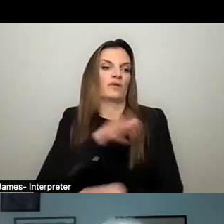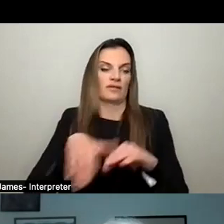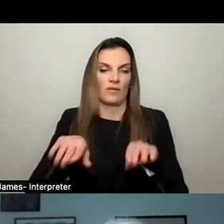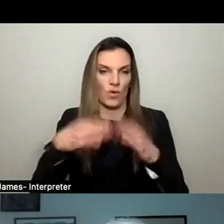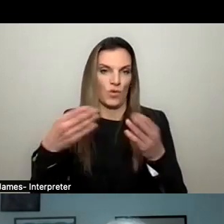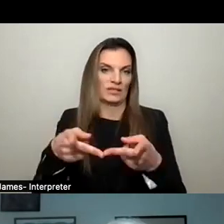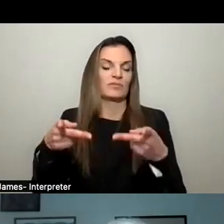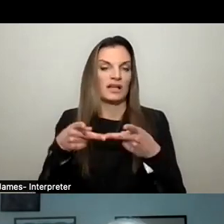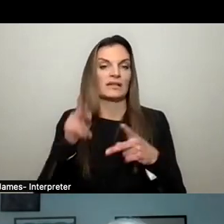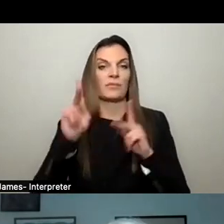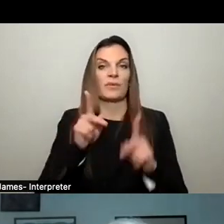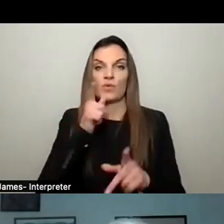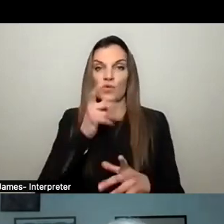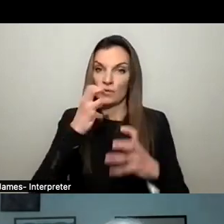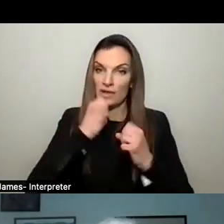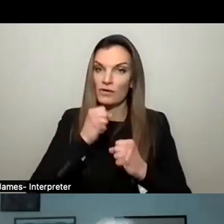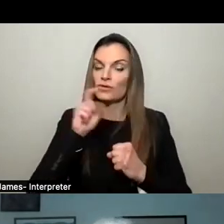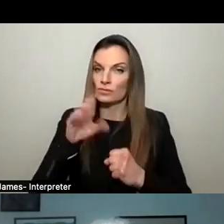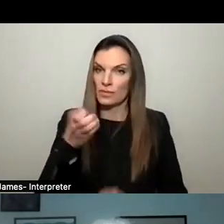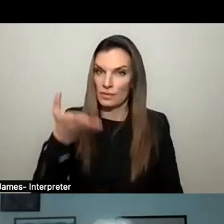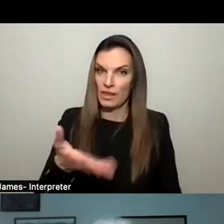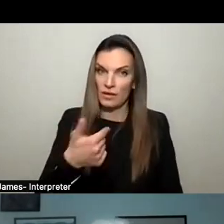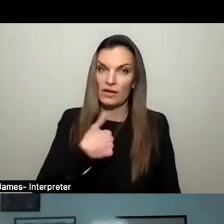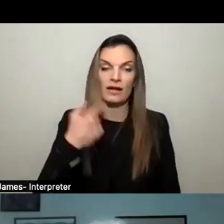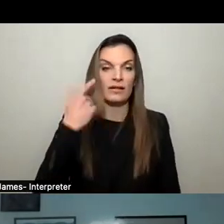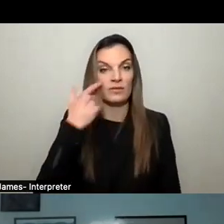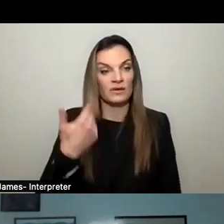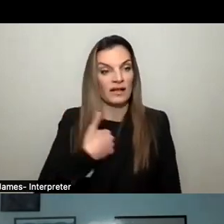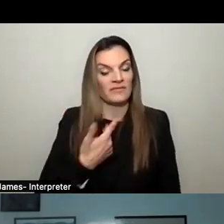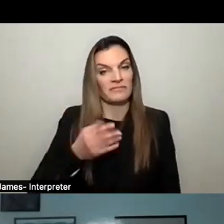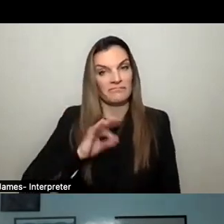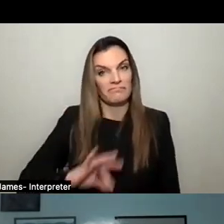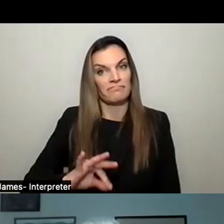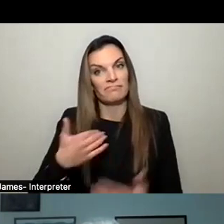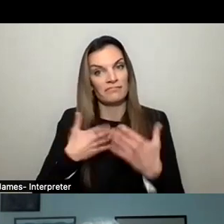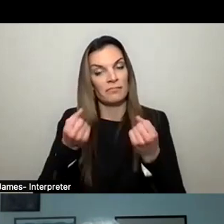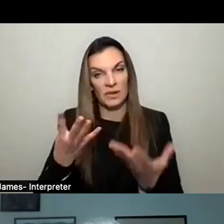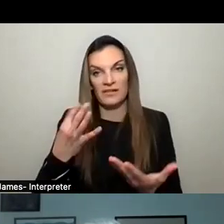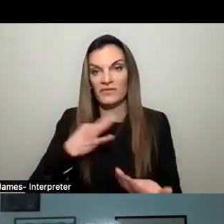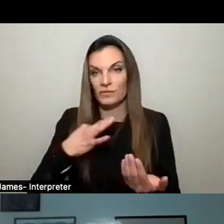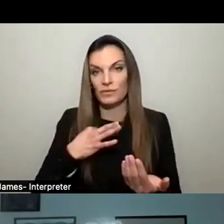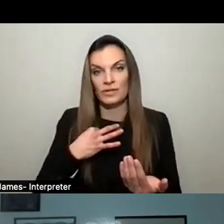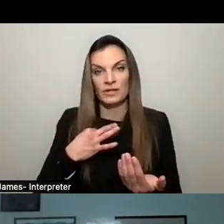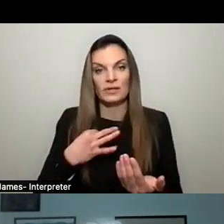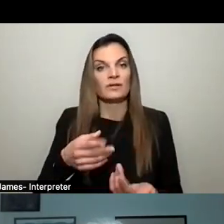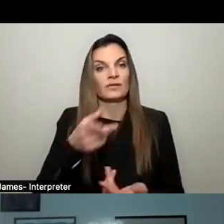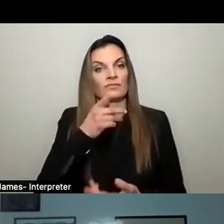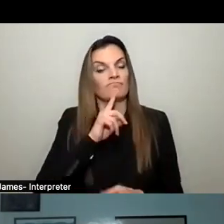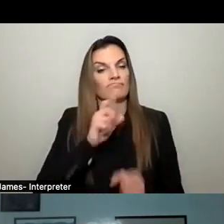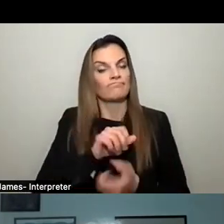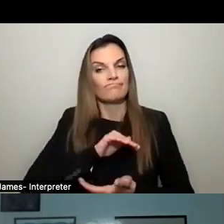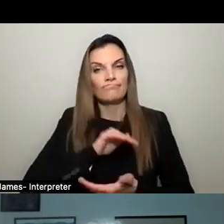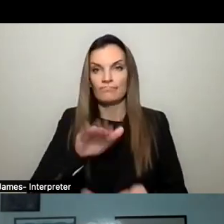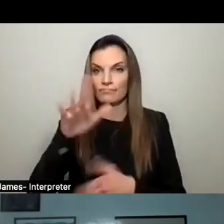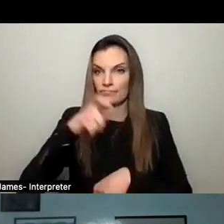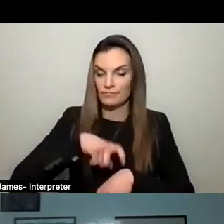populated by people who do care deeply about our village. I think we have the advantage of having a huge number of volunteers that selflessly dedicate their time.